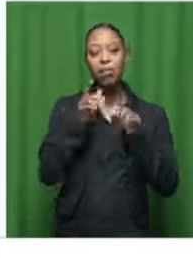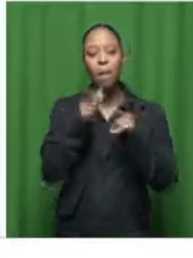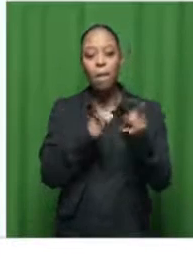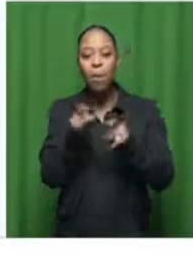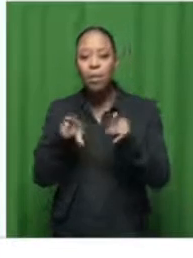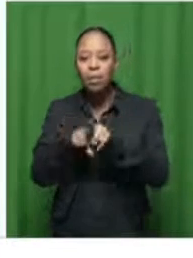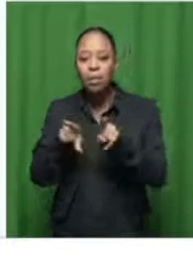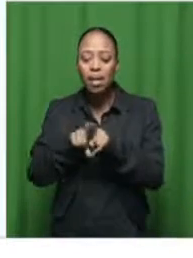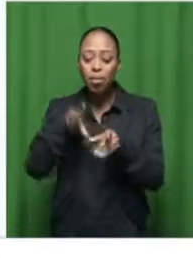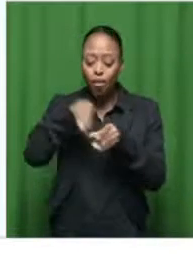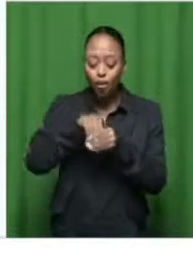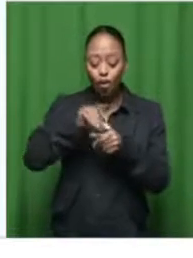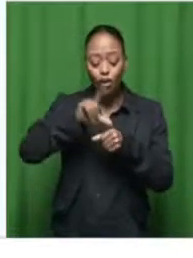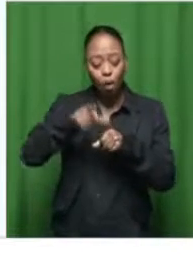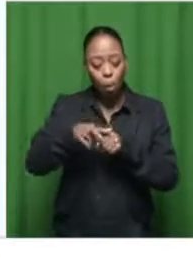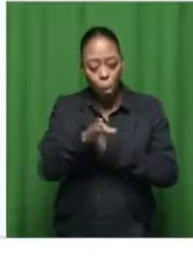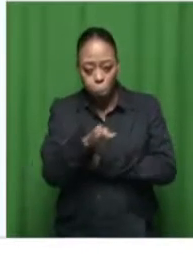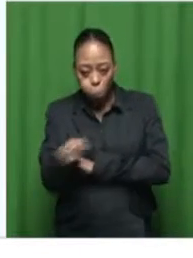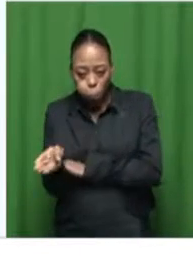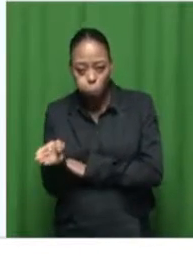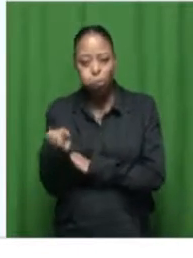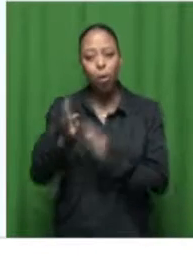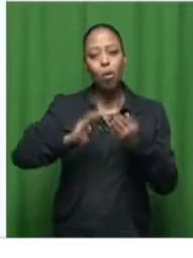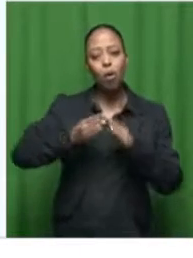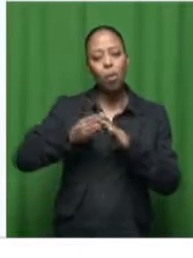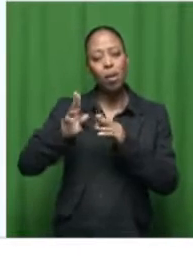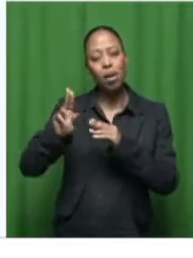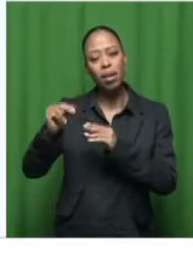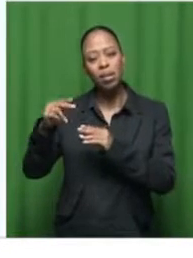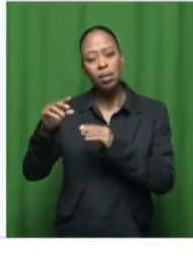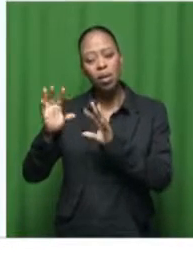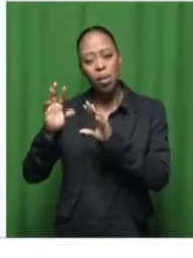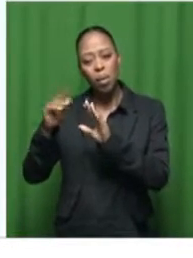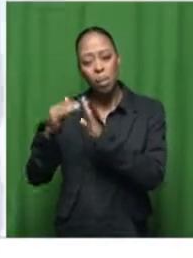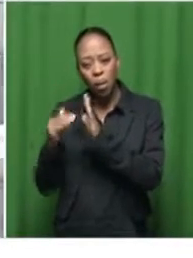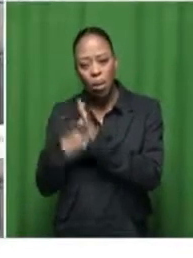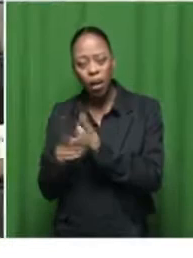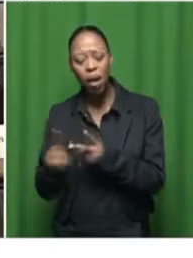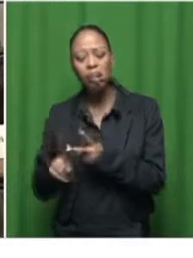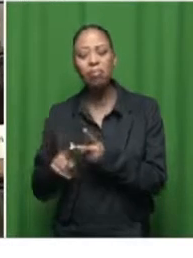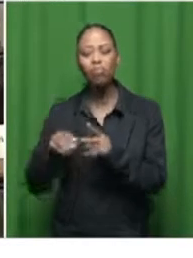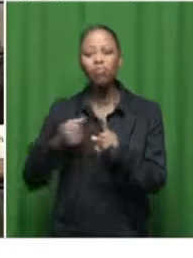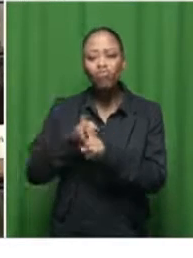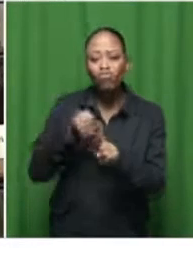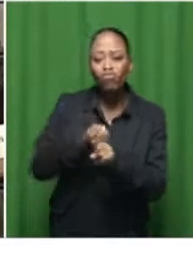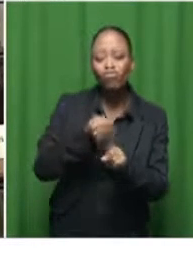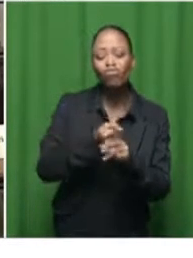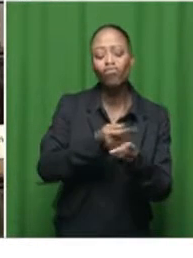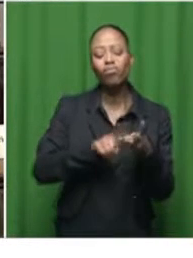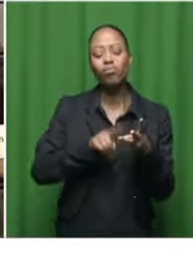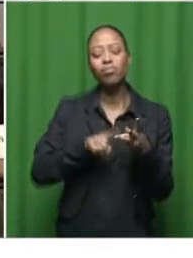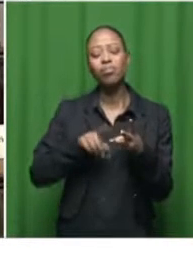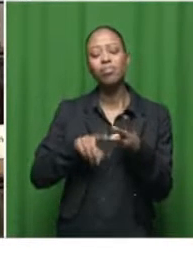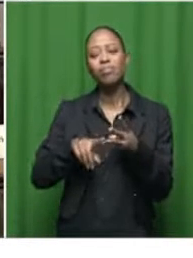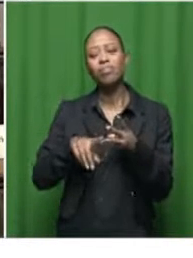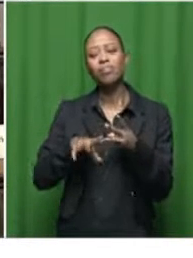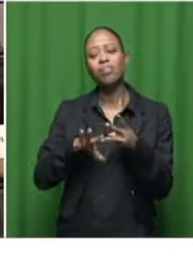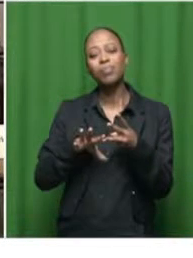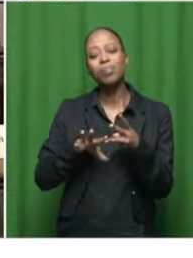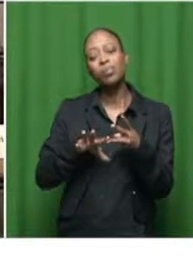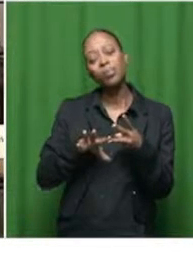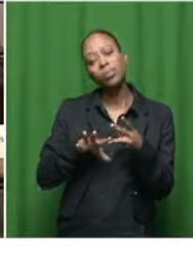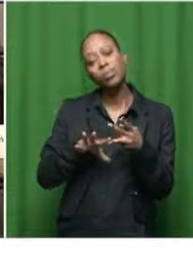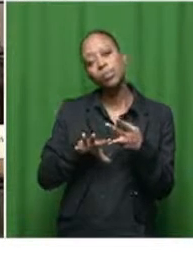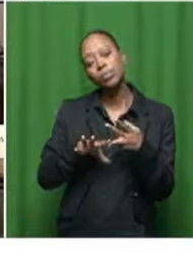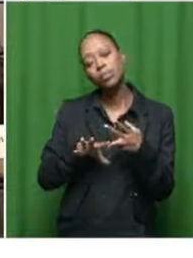particular conference you do have civil society you do have the activists who are really at the forefront so her to make sure that the